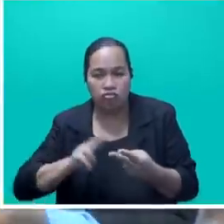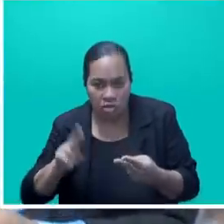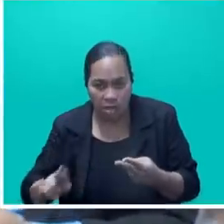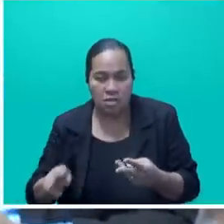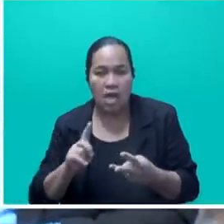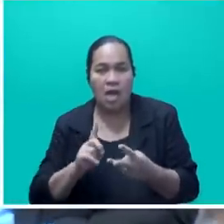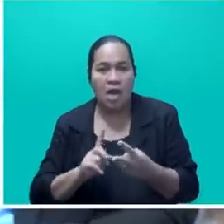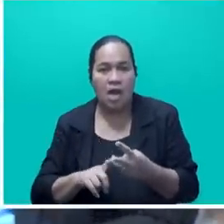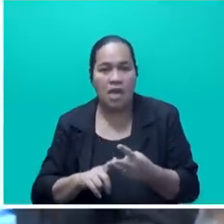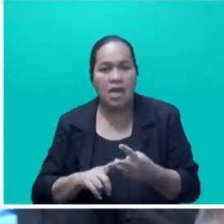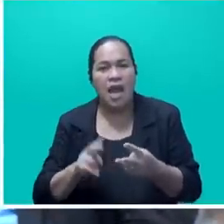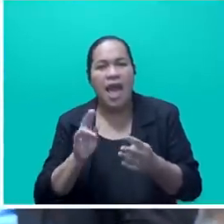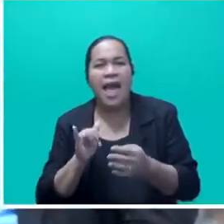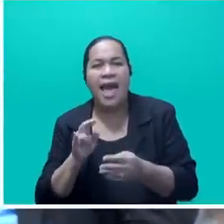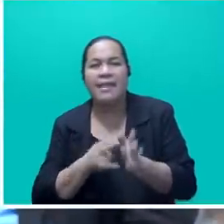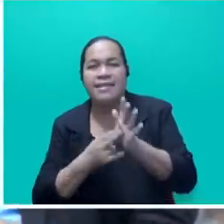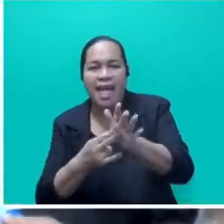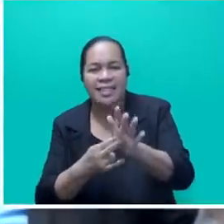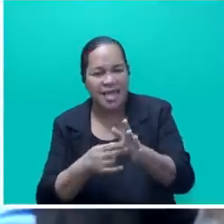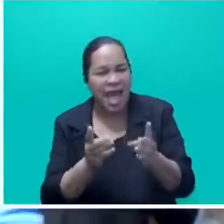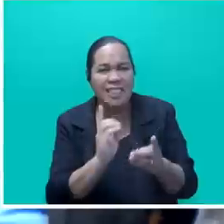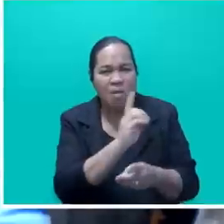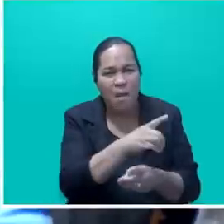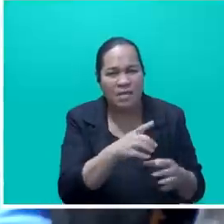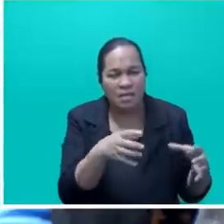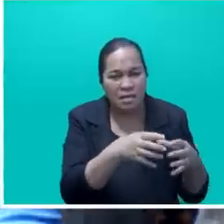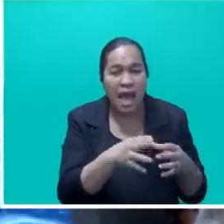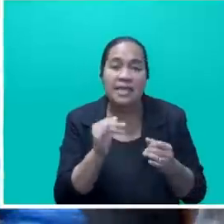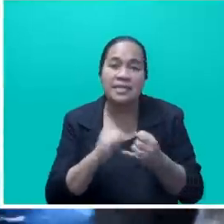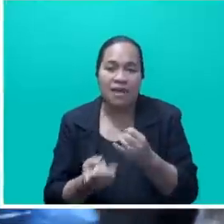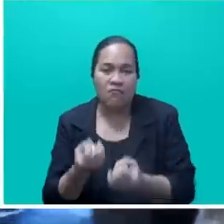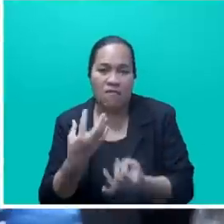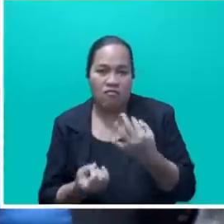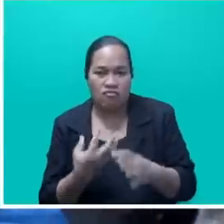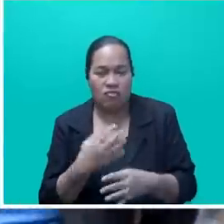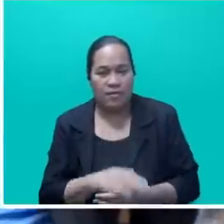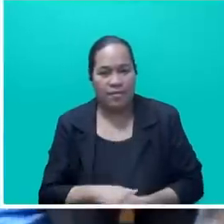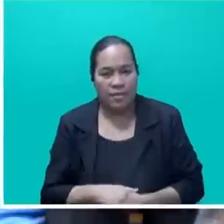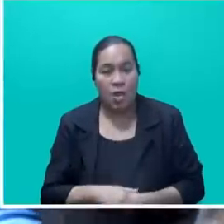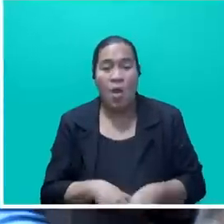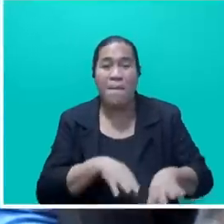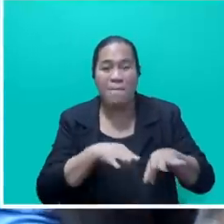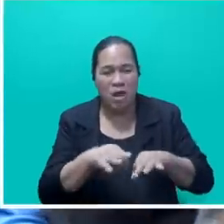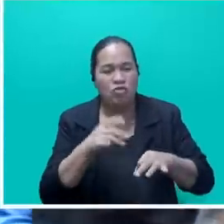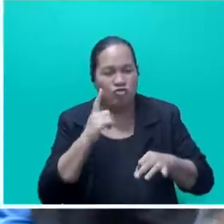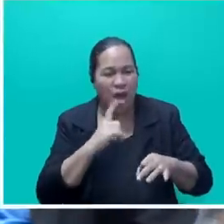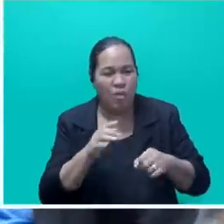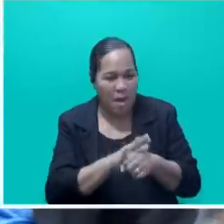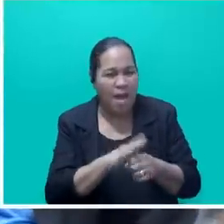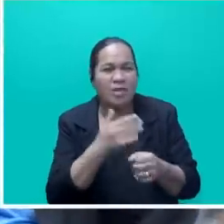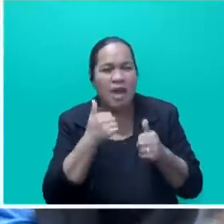Domestik and Sabu Sabu during the next 18 months. Mr Speaker said, the intent here is to create a level playing field.